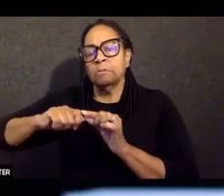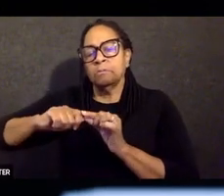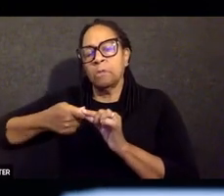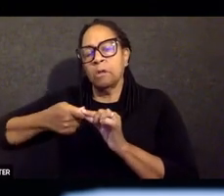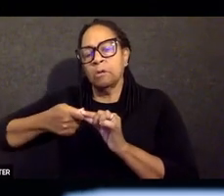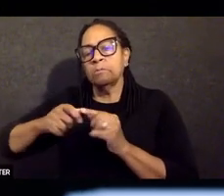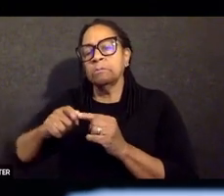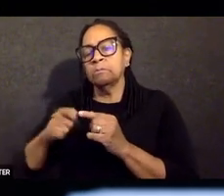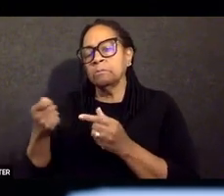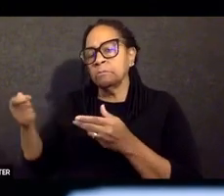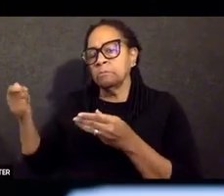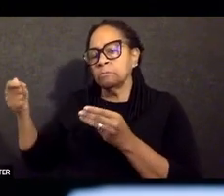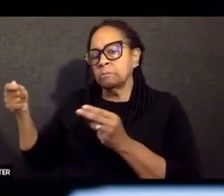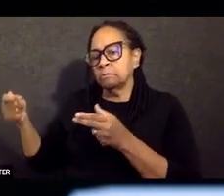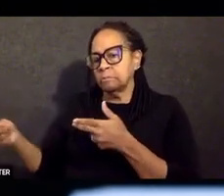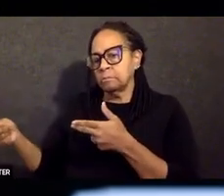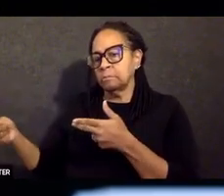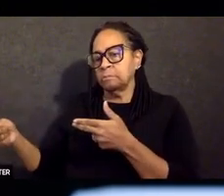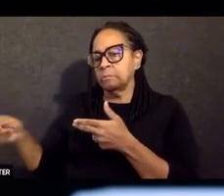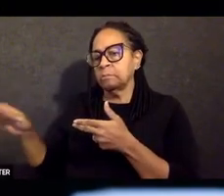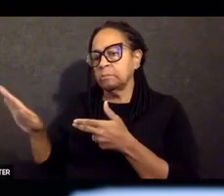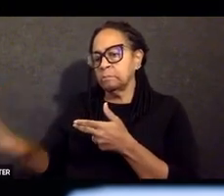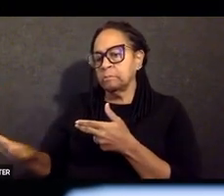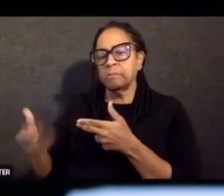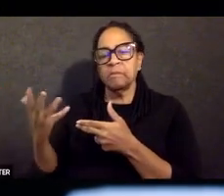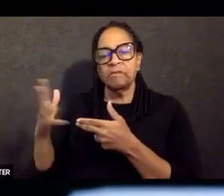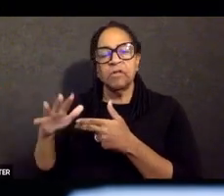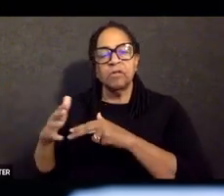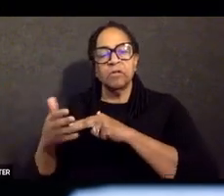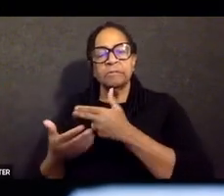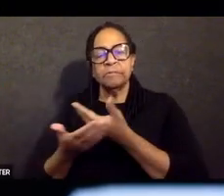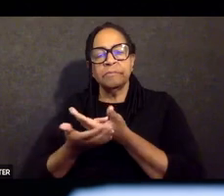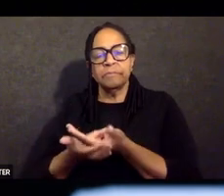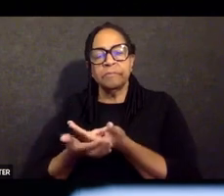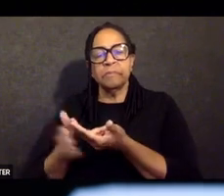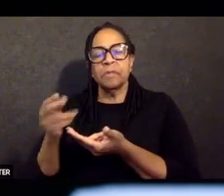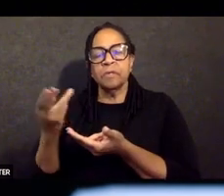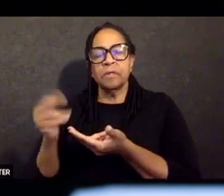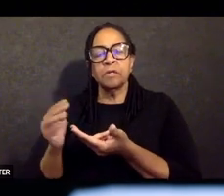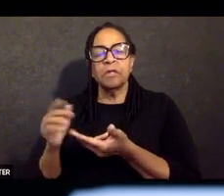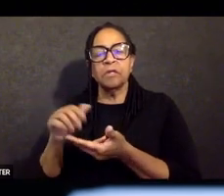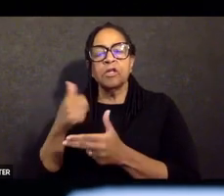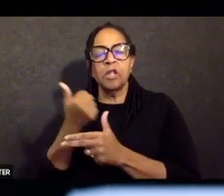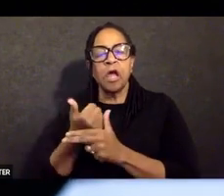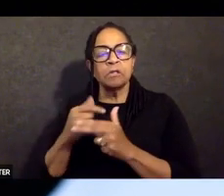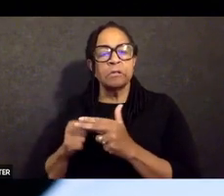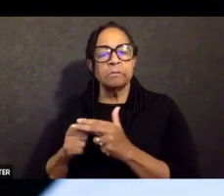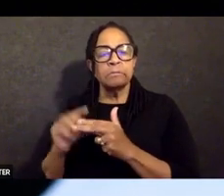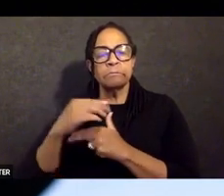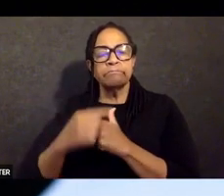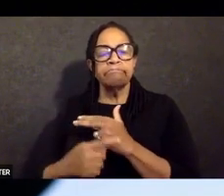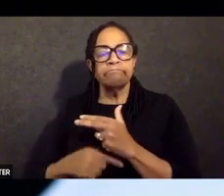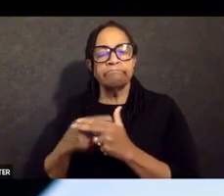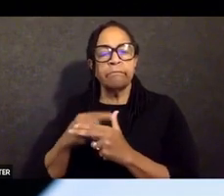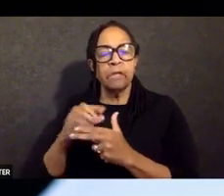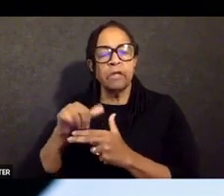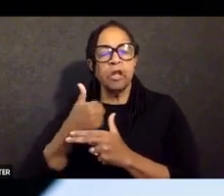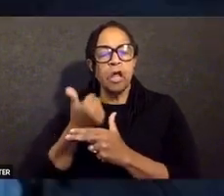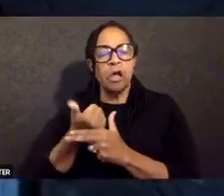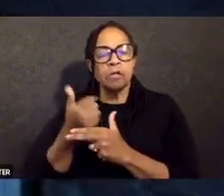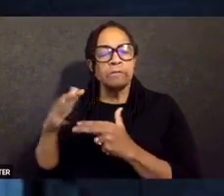ensure that there's no rounds in your chamber. You can then take your unlocked gun lock, stick it through your magazine well,